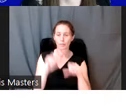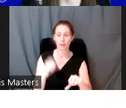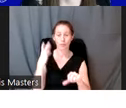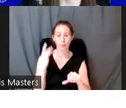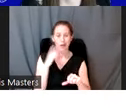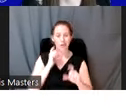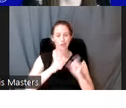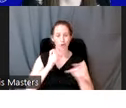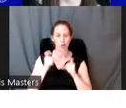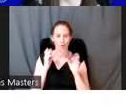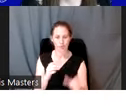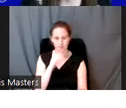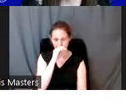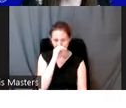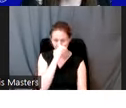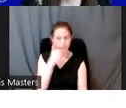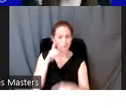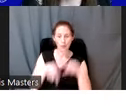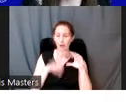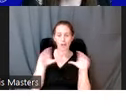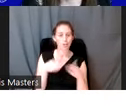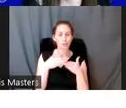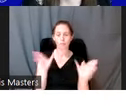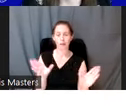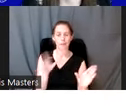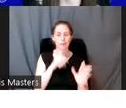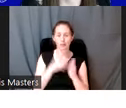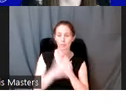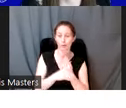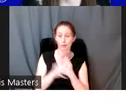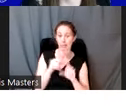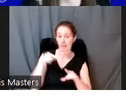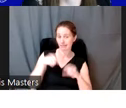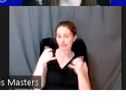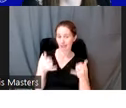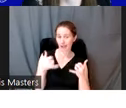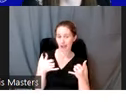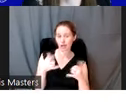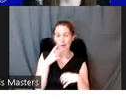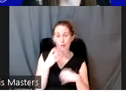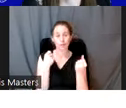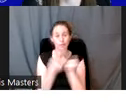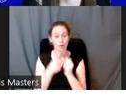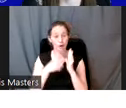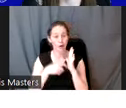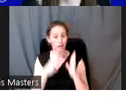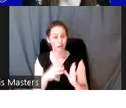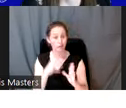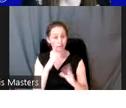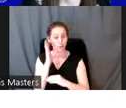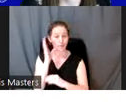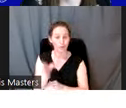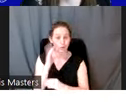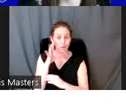because of our donors. We could not do public programs like this or back archaeologists to support future discoveries